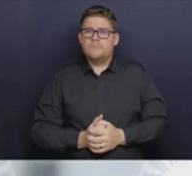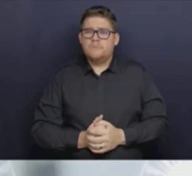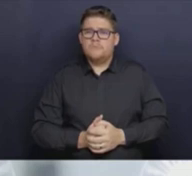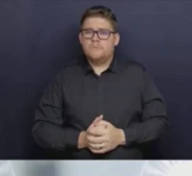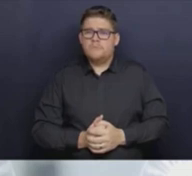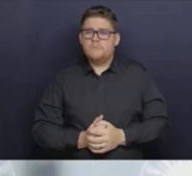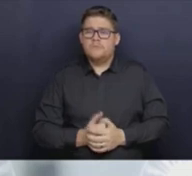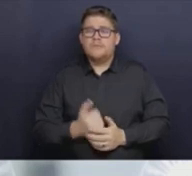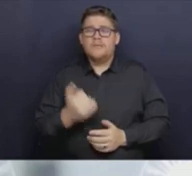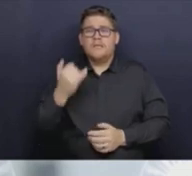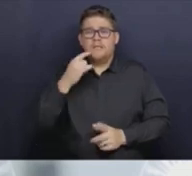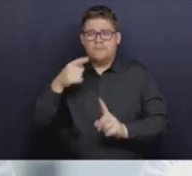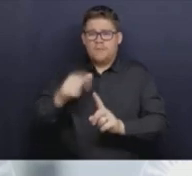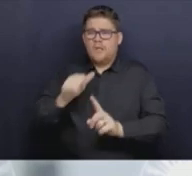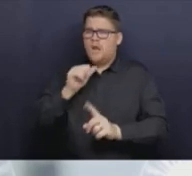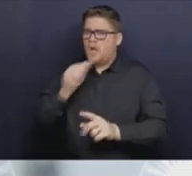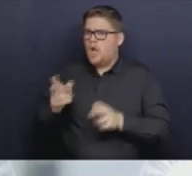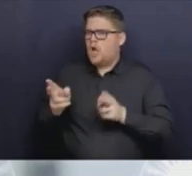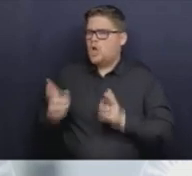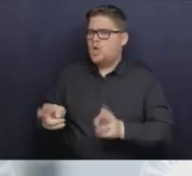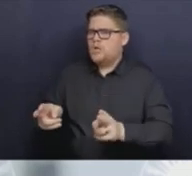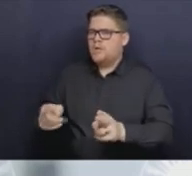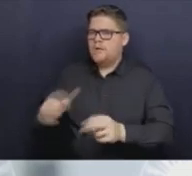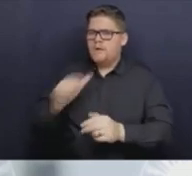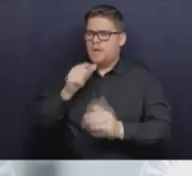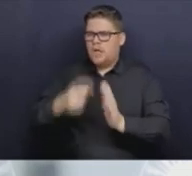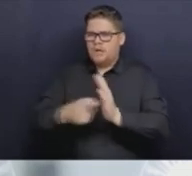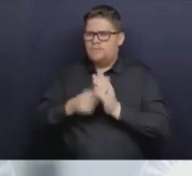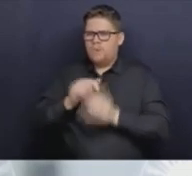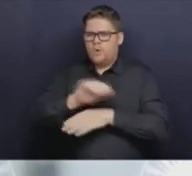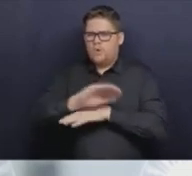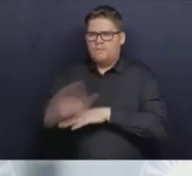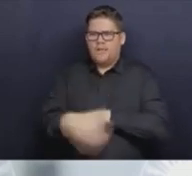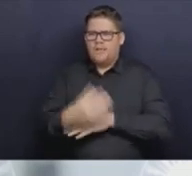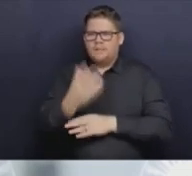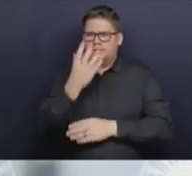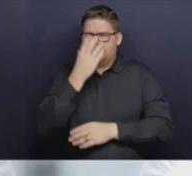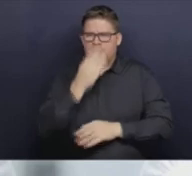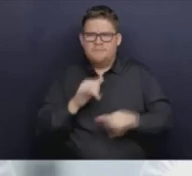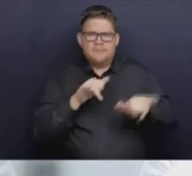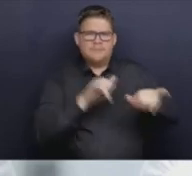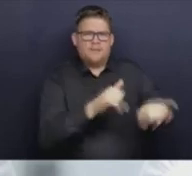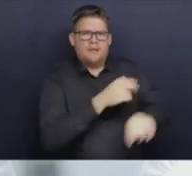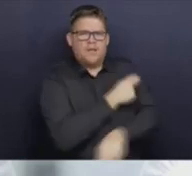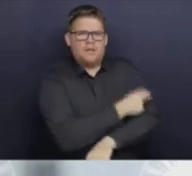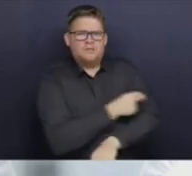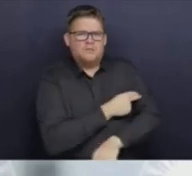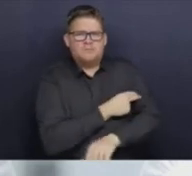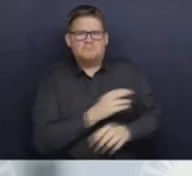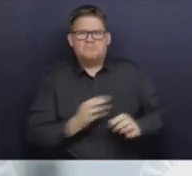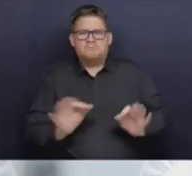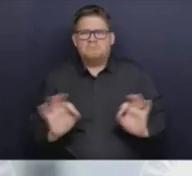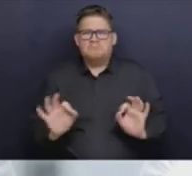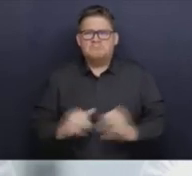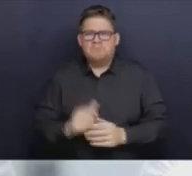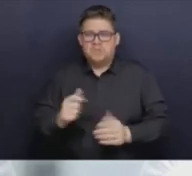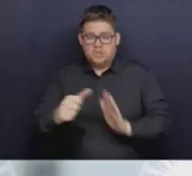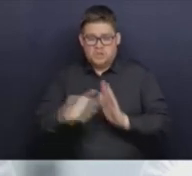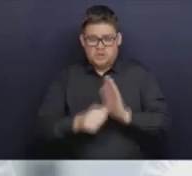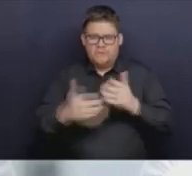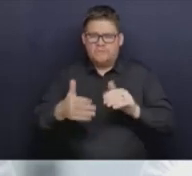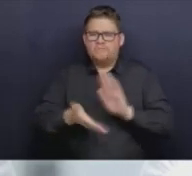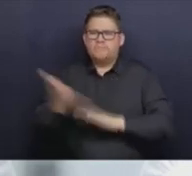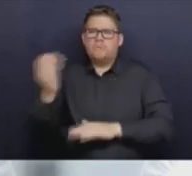so that's not the reason why we've seen a decline. But what I would say about the numbers is that there's a decline of about